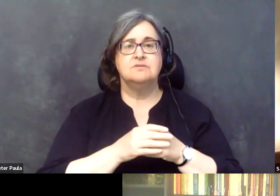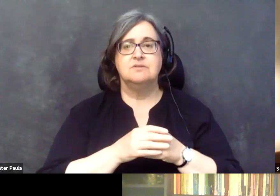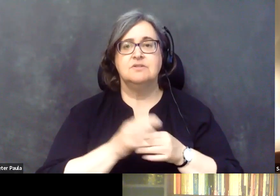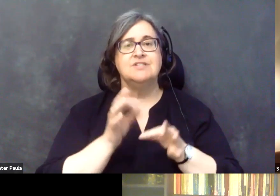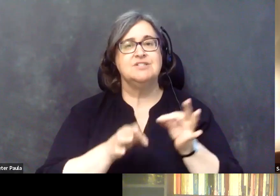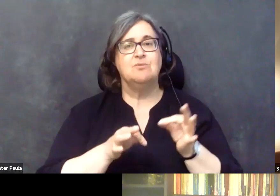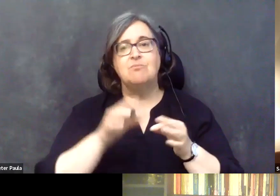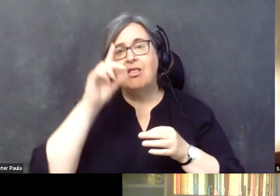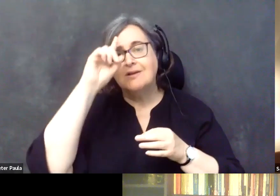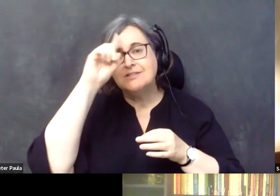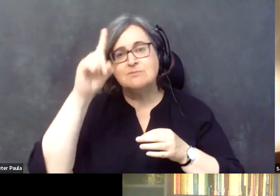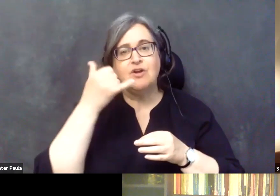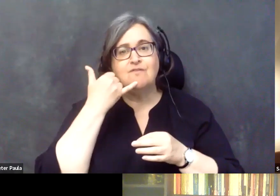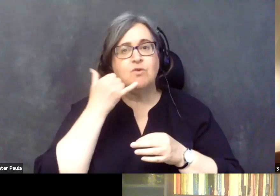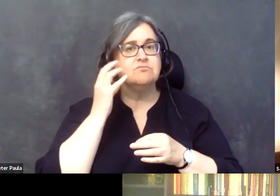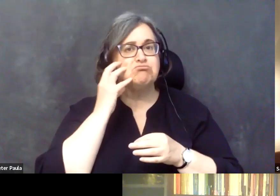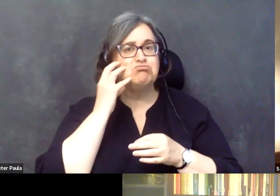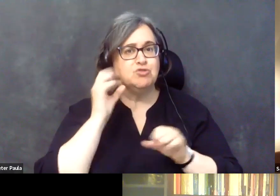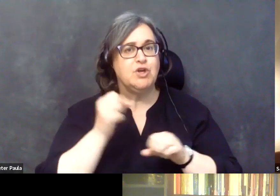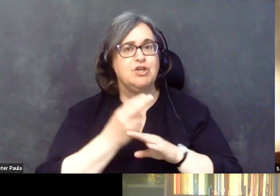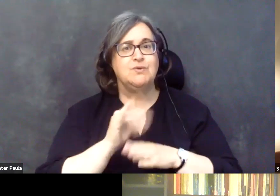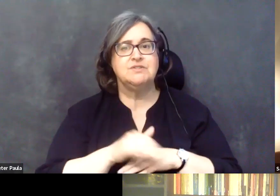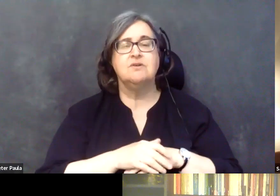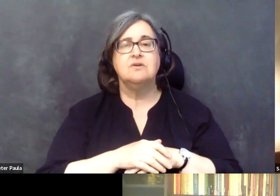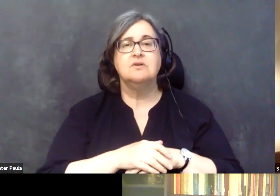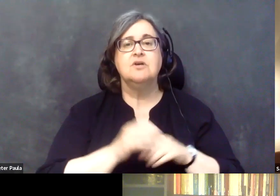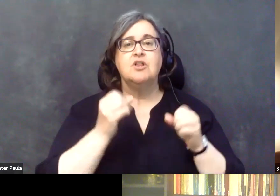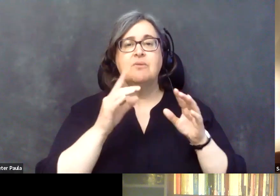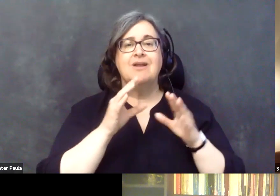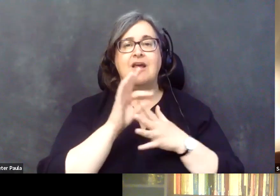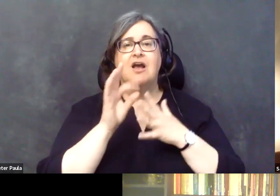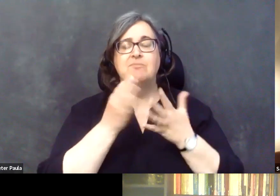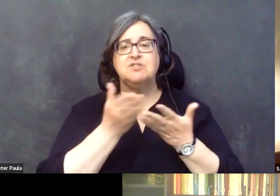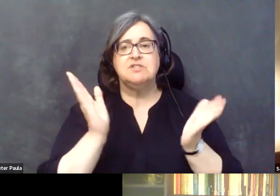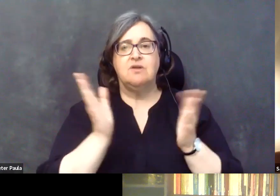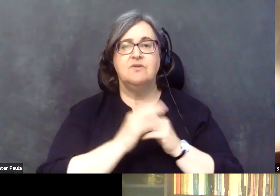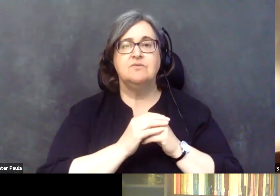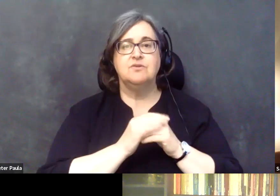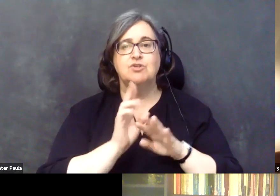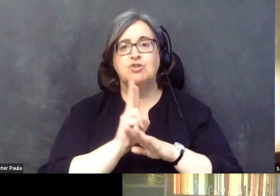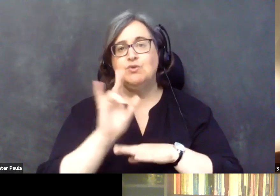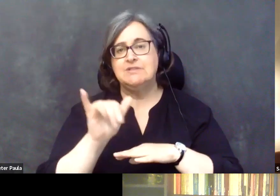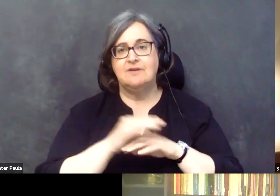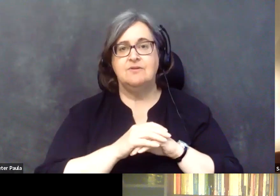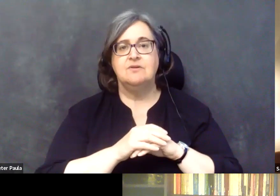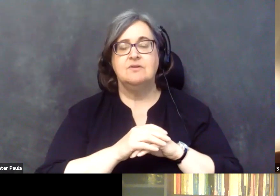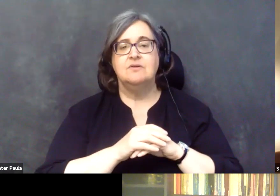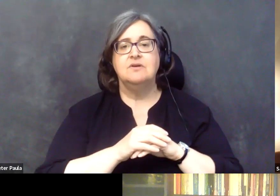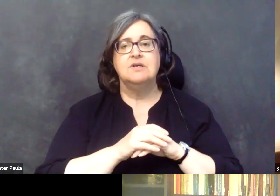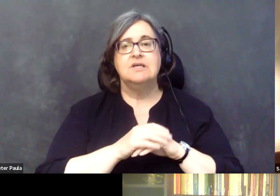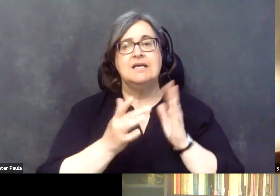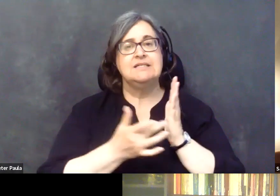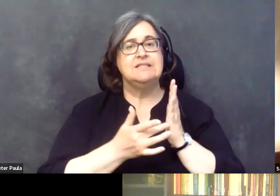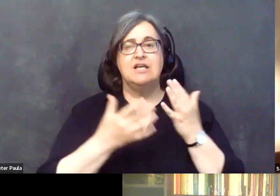using a platform. So there are lots of options out there, uh, to use that. Again, telehealth